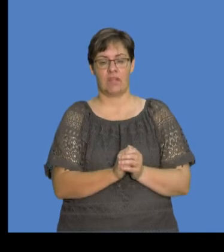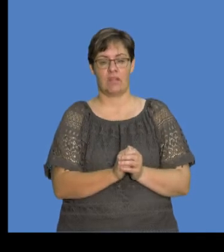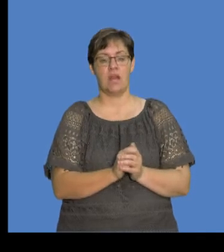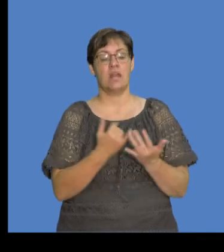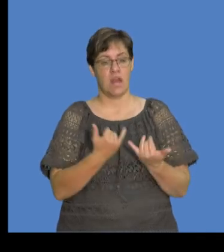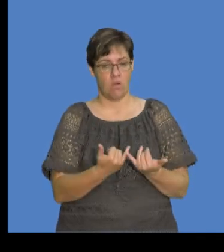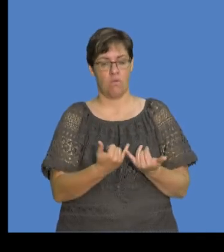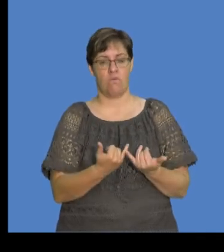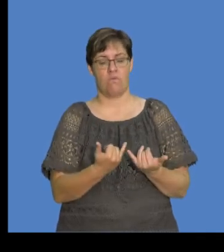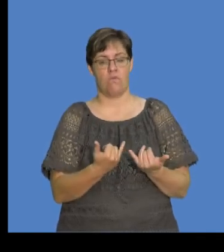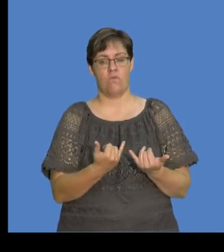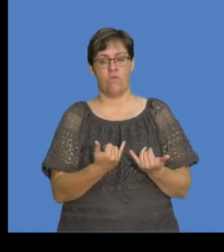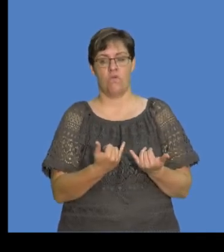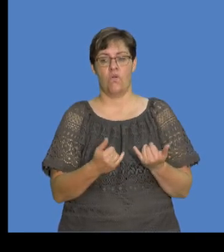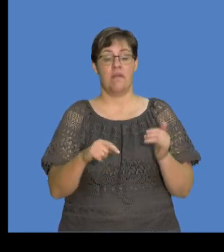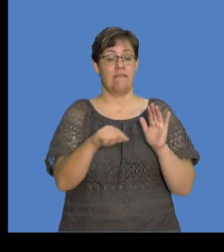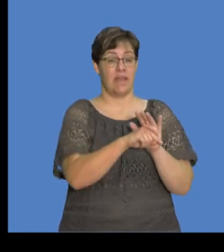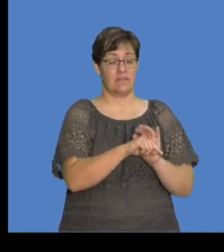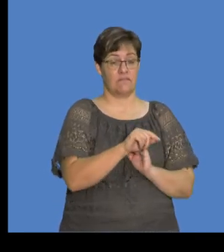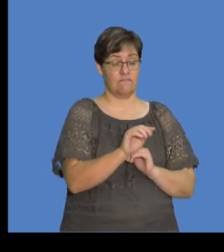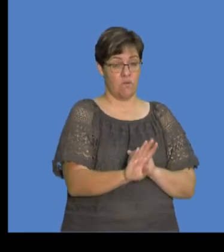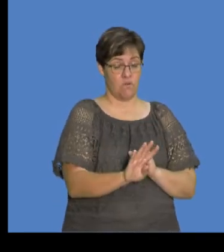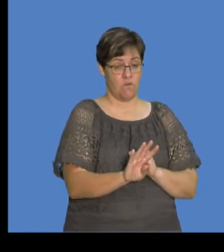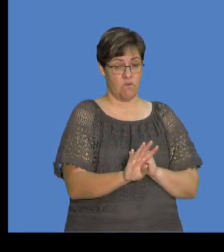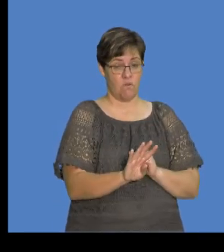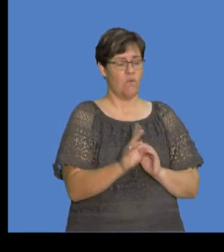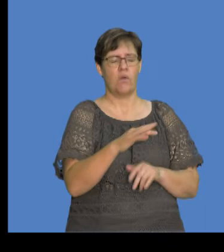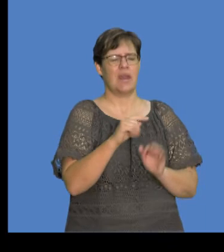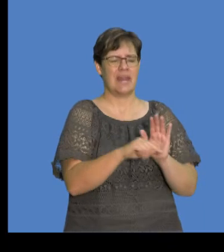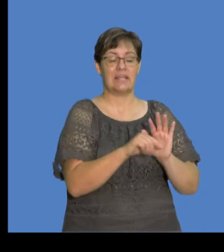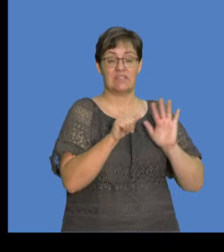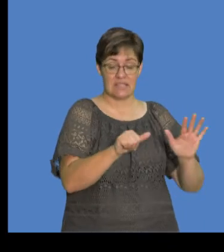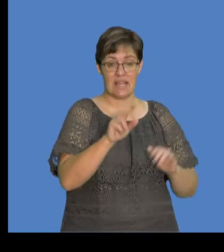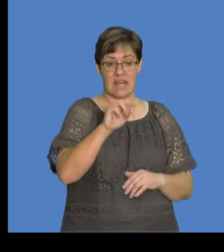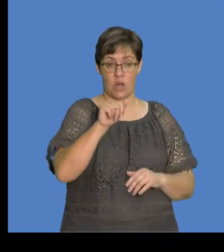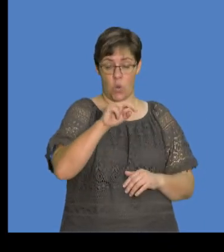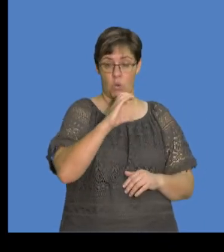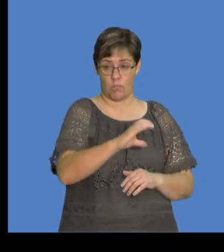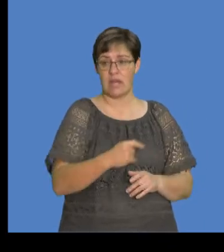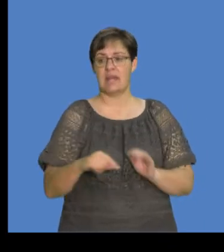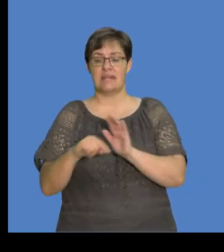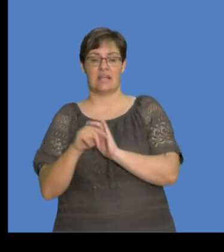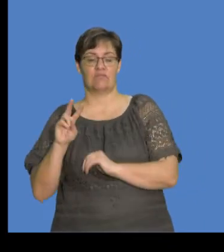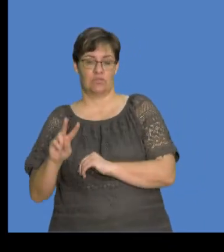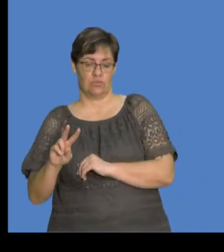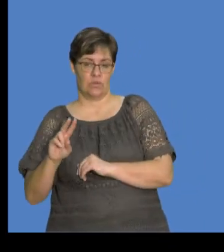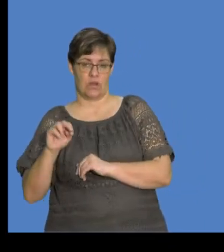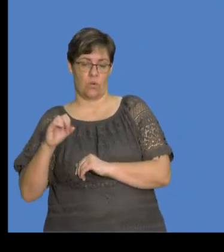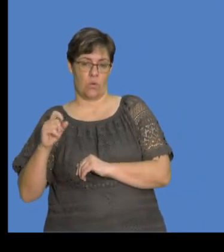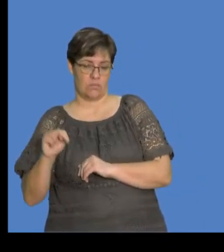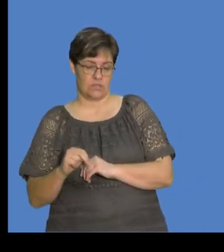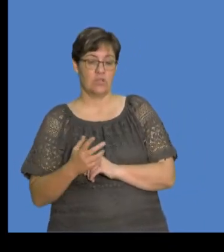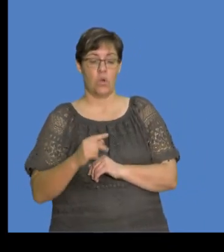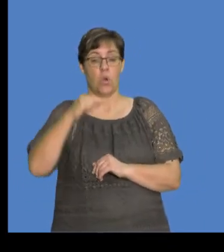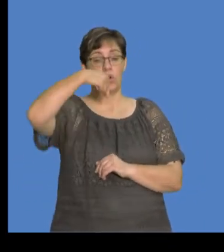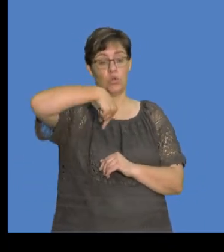Now, we have got a scenario whereby it's negative 4, negative 6 nanocoulombs, and negative 2. So